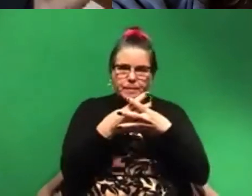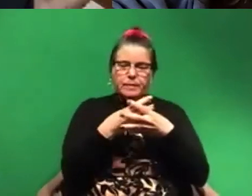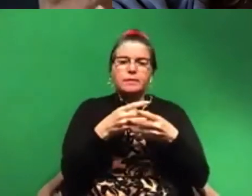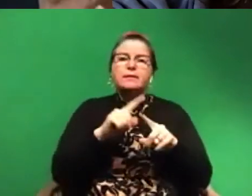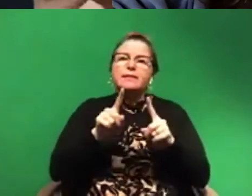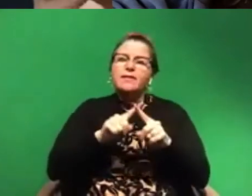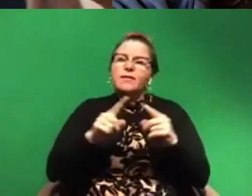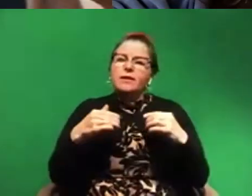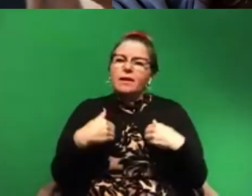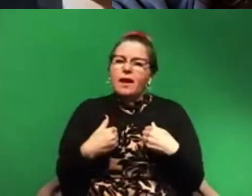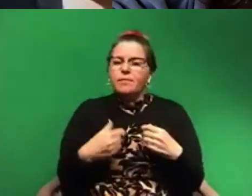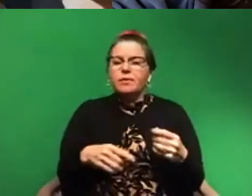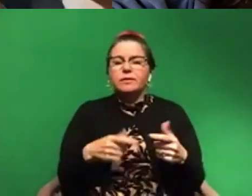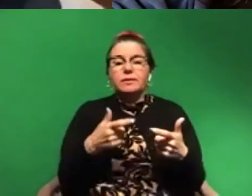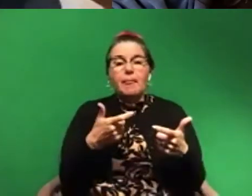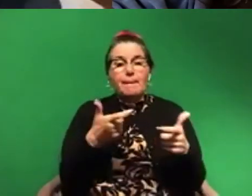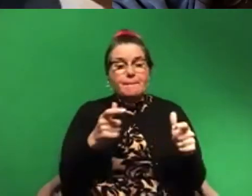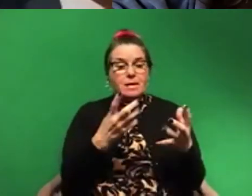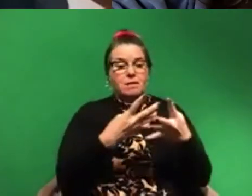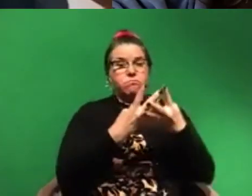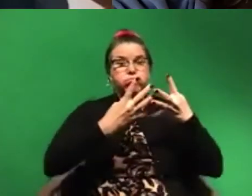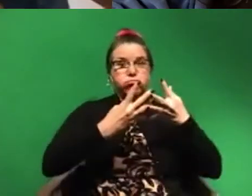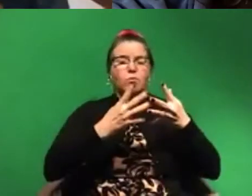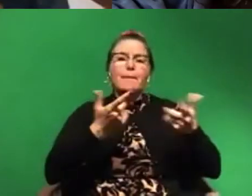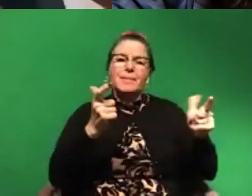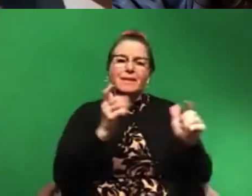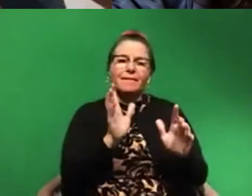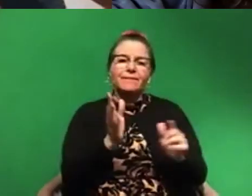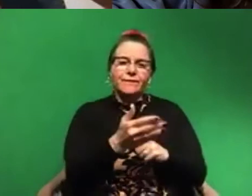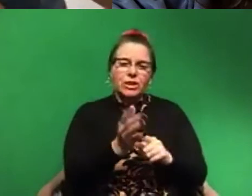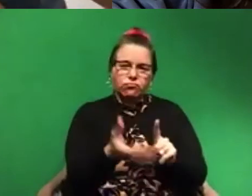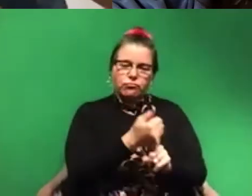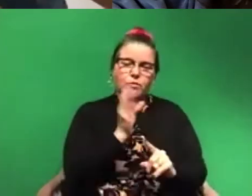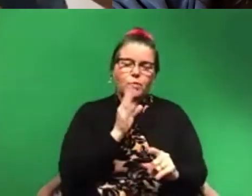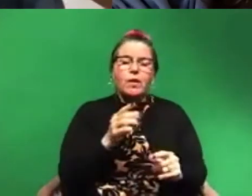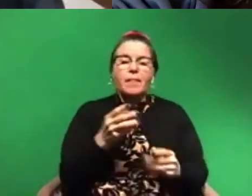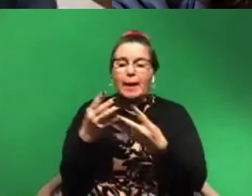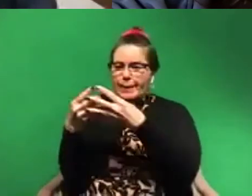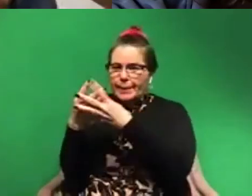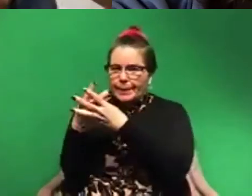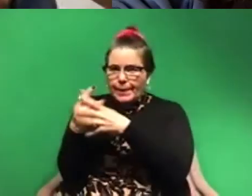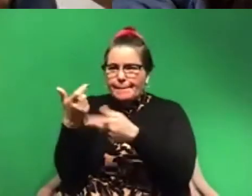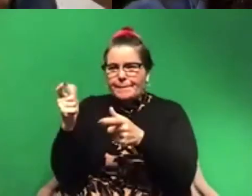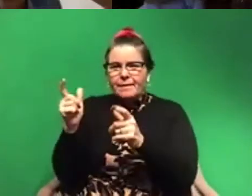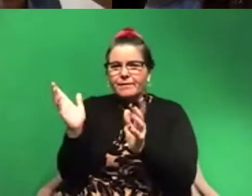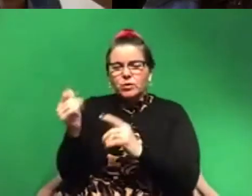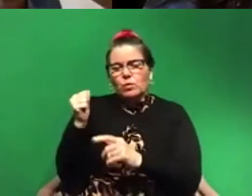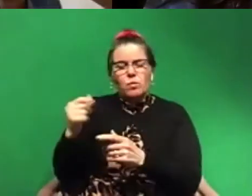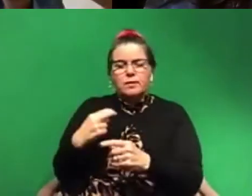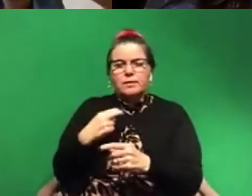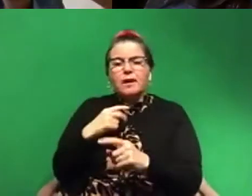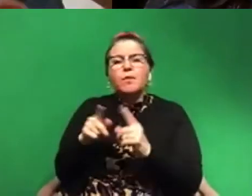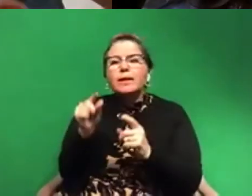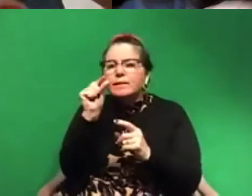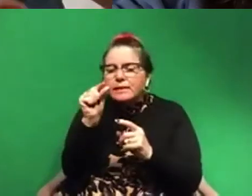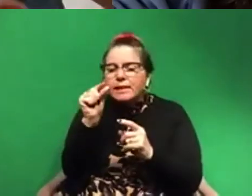fish pretty much. Um, the fine mesh net, the big fish will swim away. They're not going to get caught, but you'll get tiny little crabs and shrimps and